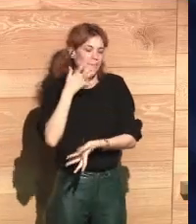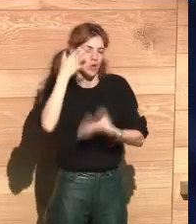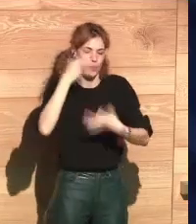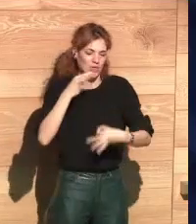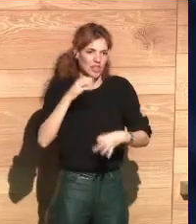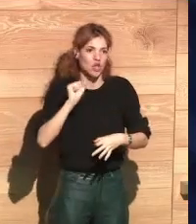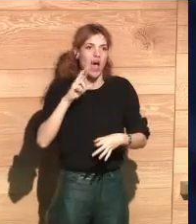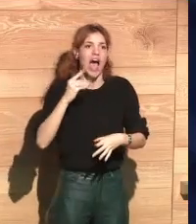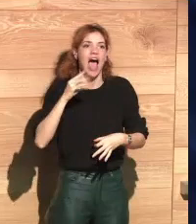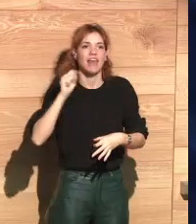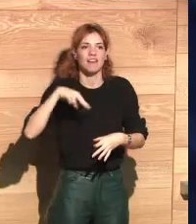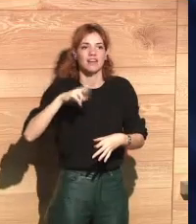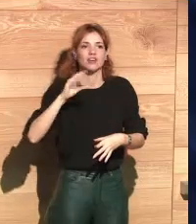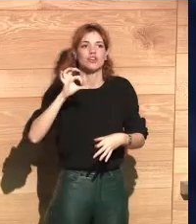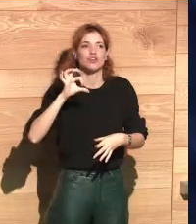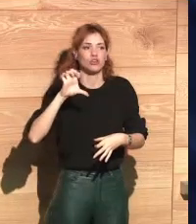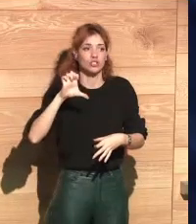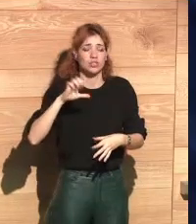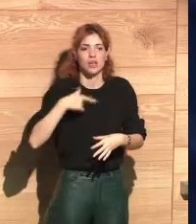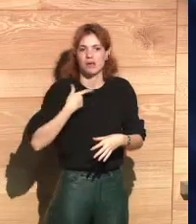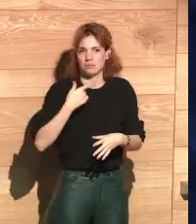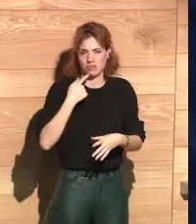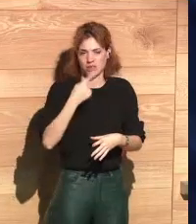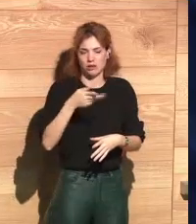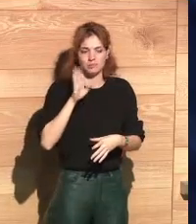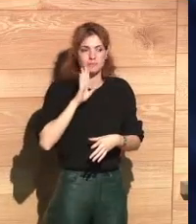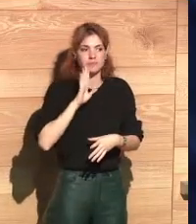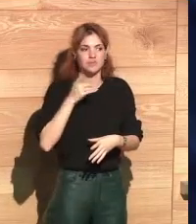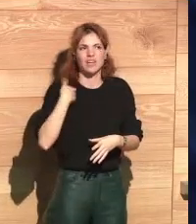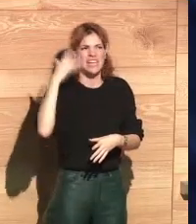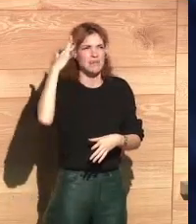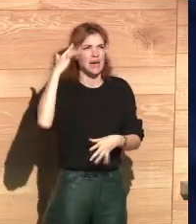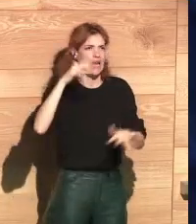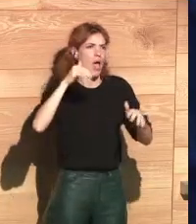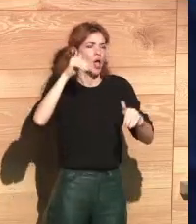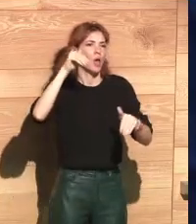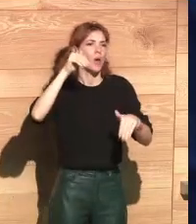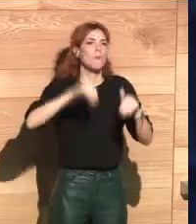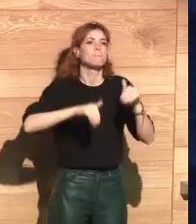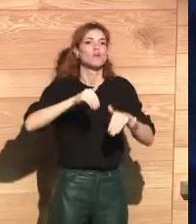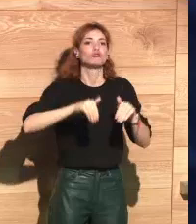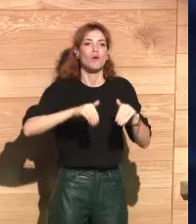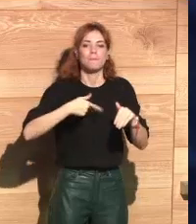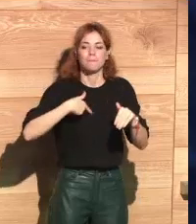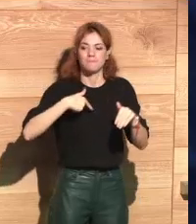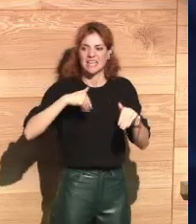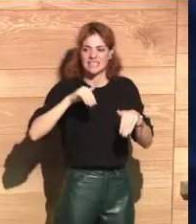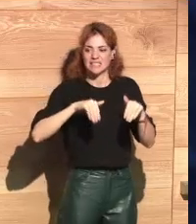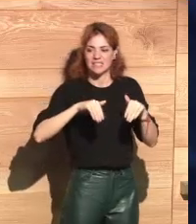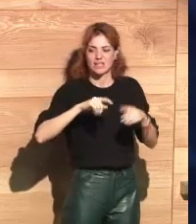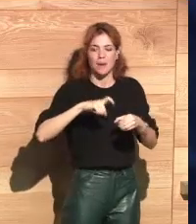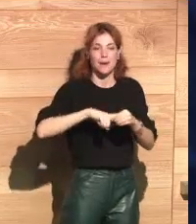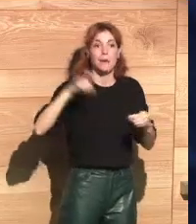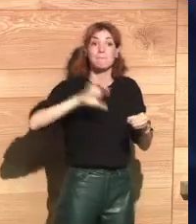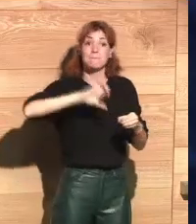gathering of information. Aaron Roth gave a very nice example. Imagine you want to learn about how many people